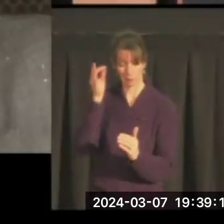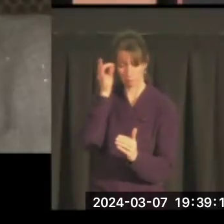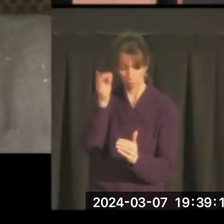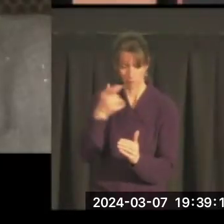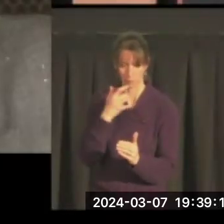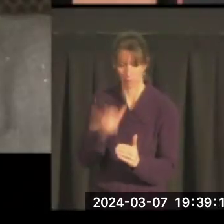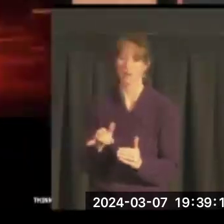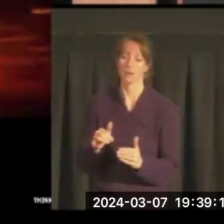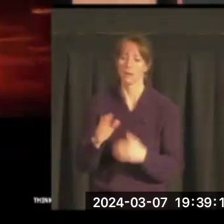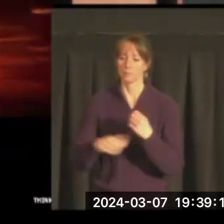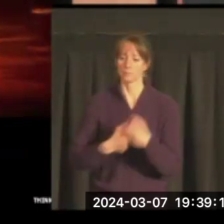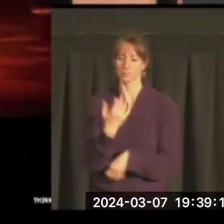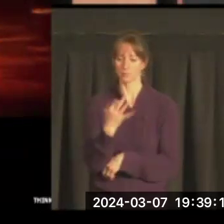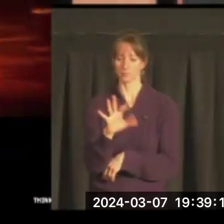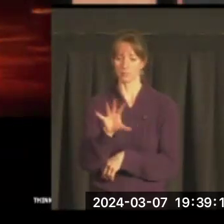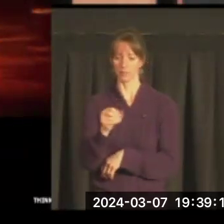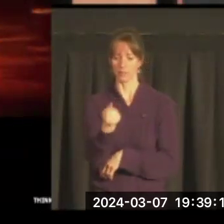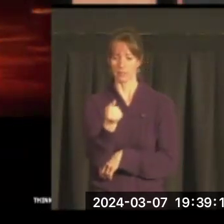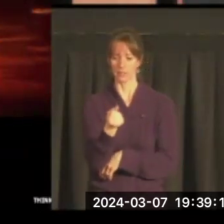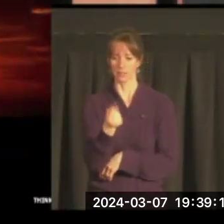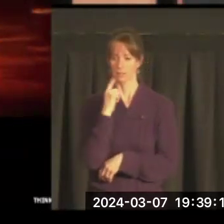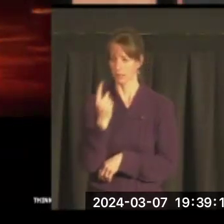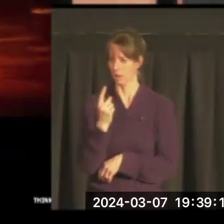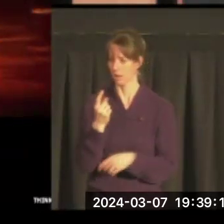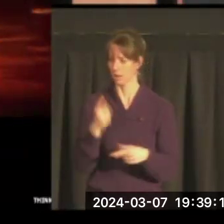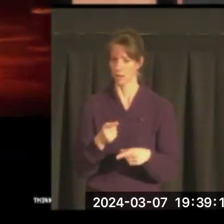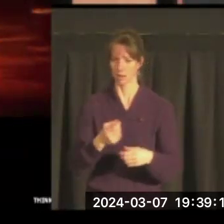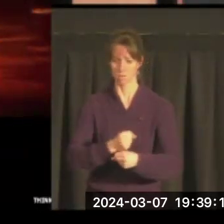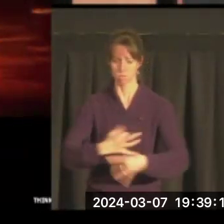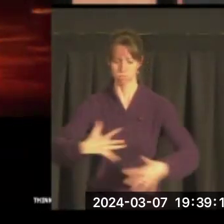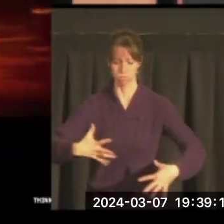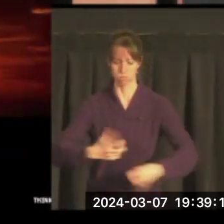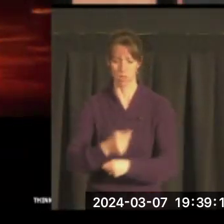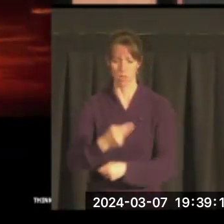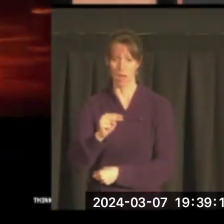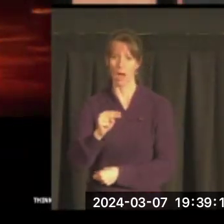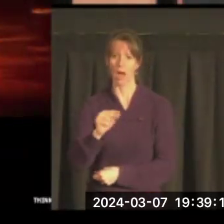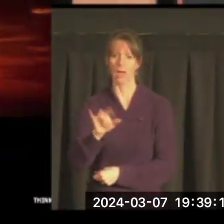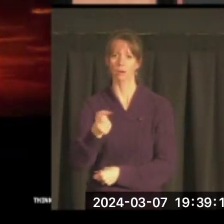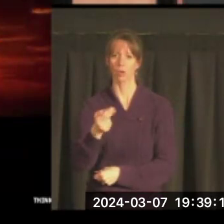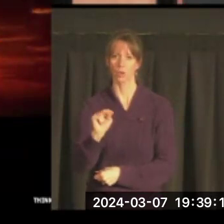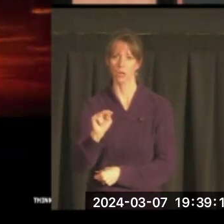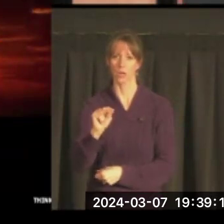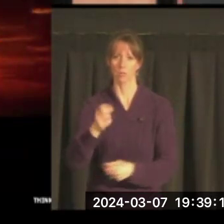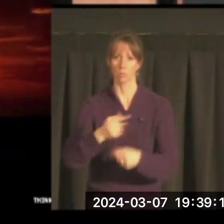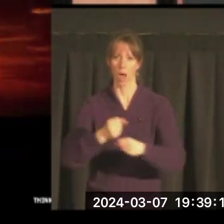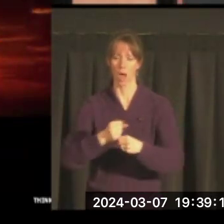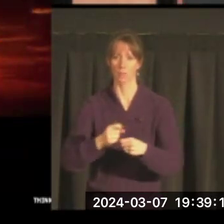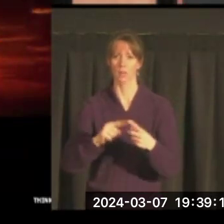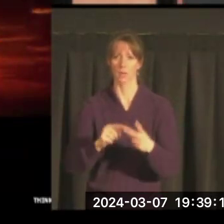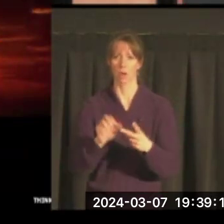The 1950s also saw the explosion of the hydrogen bomb and continued arms race.